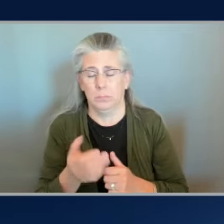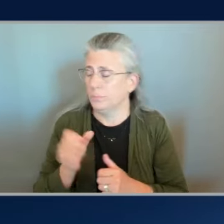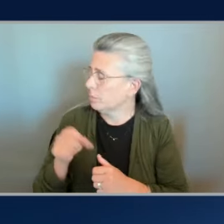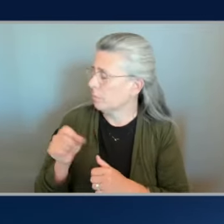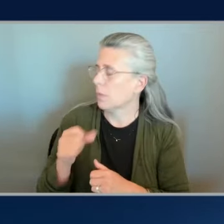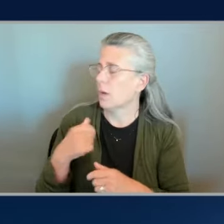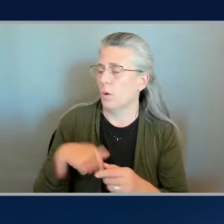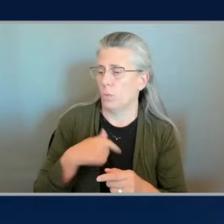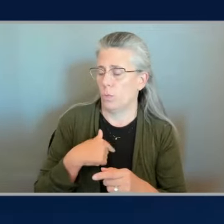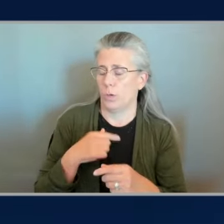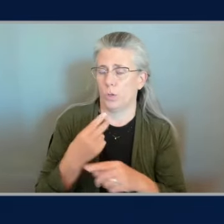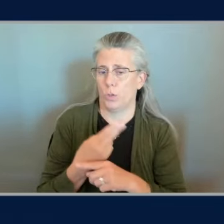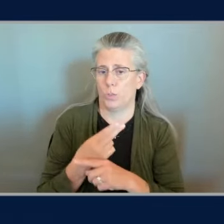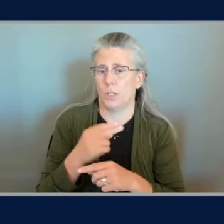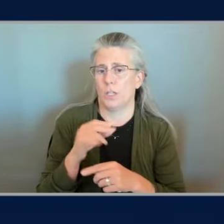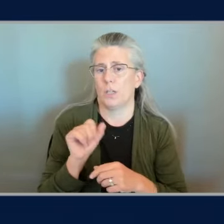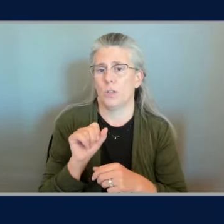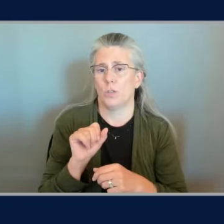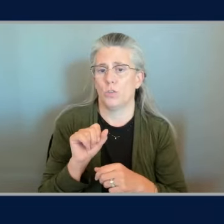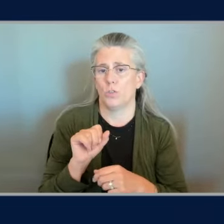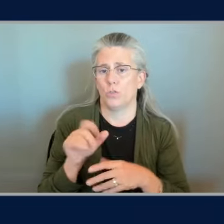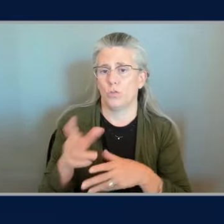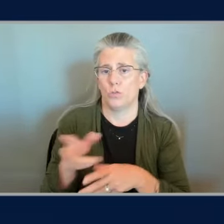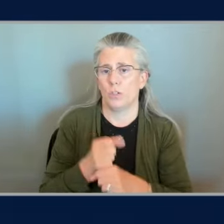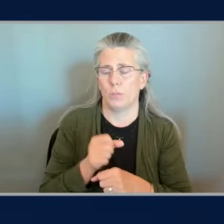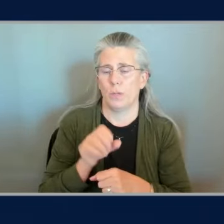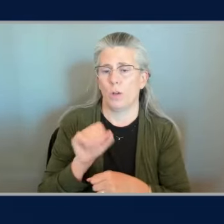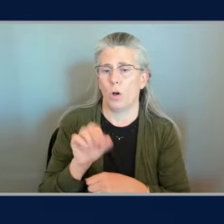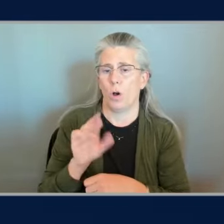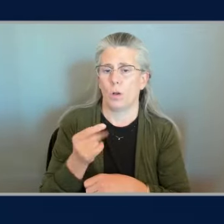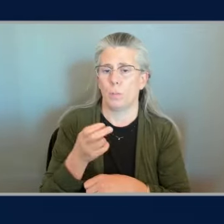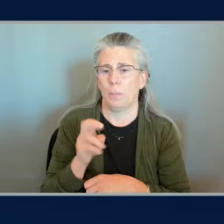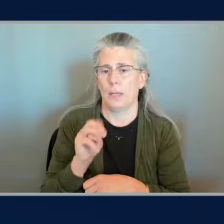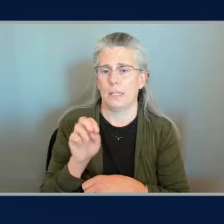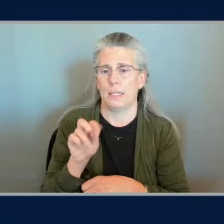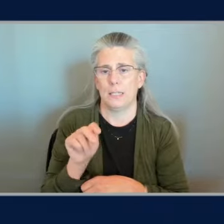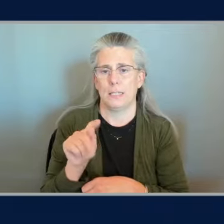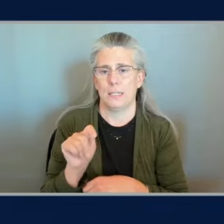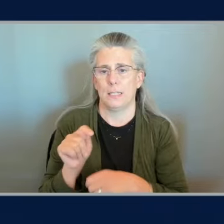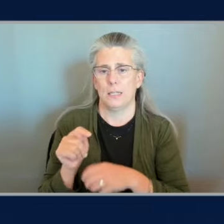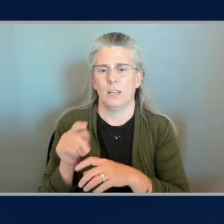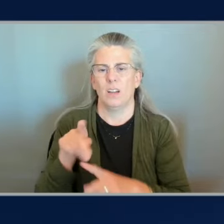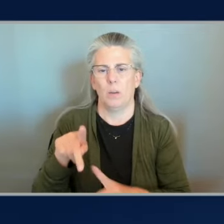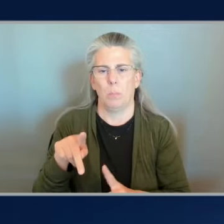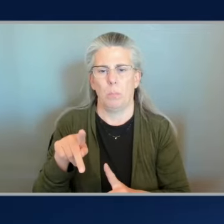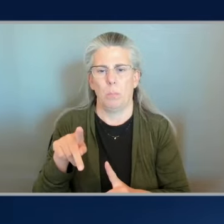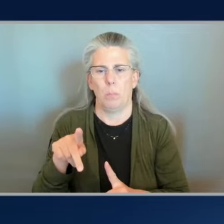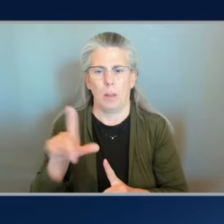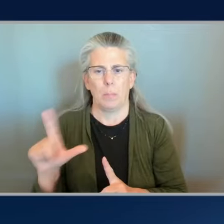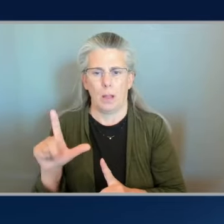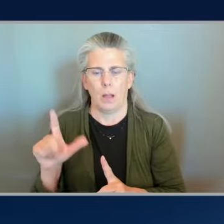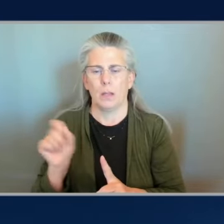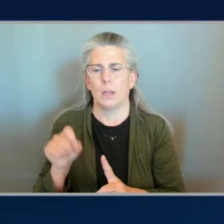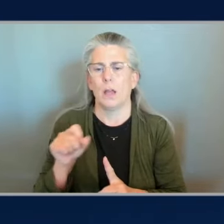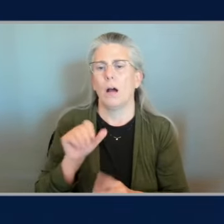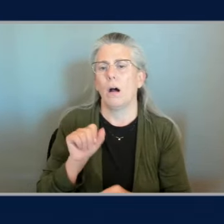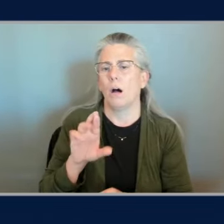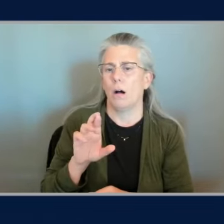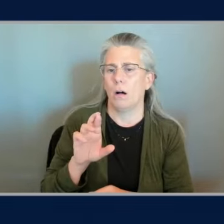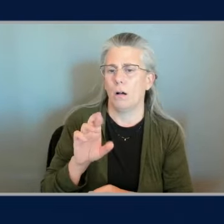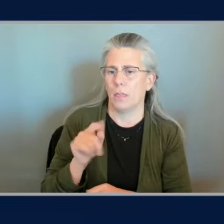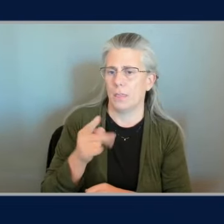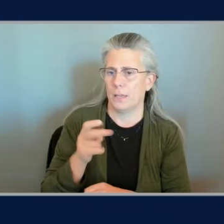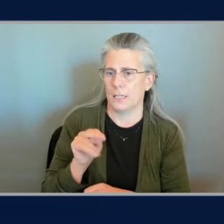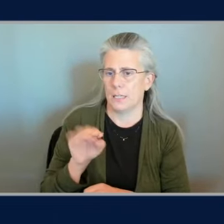generation pipeline okay and the foundation model from an lm perspective that we're using is anthropic's clod family of